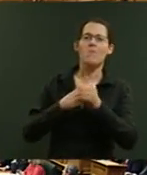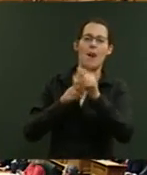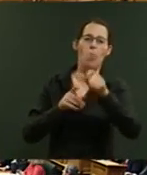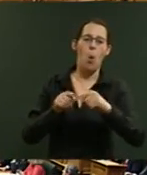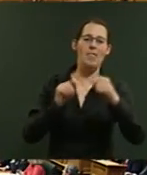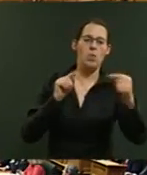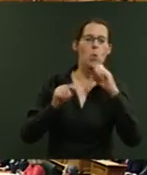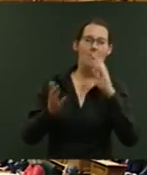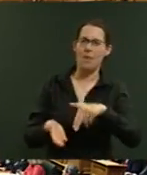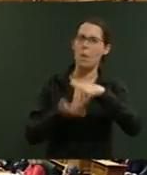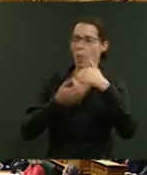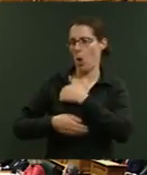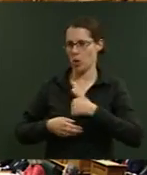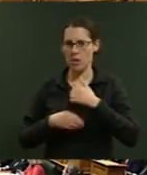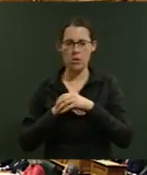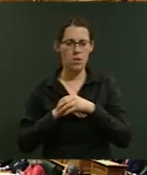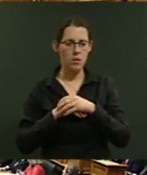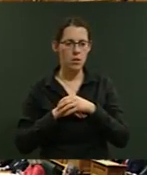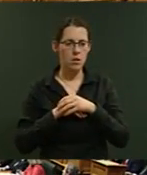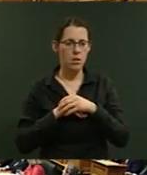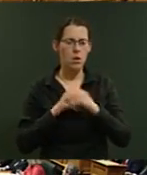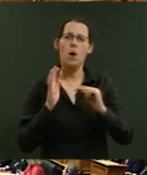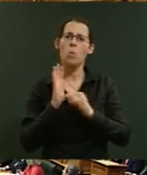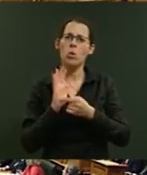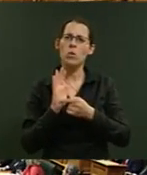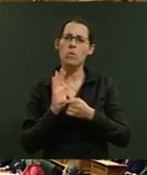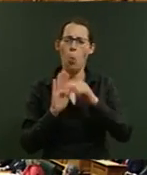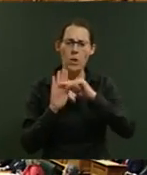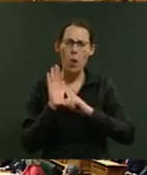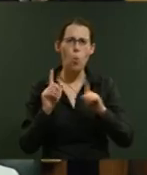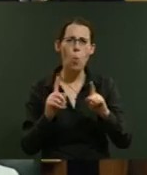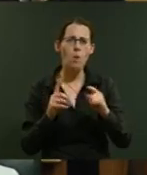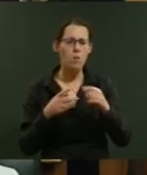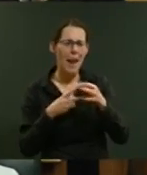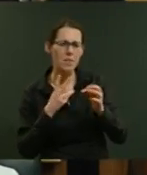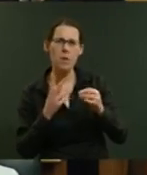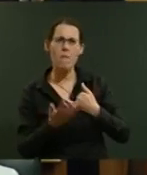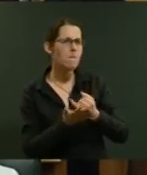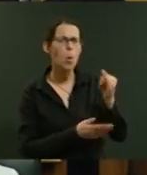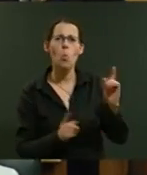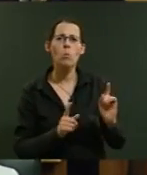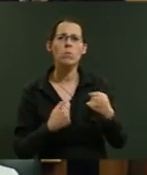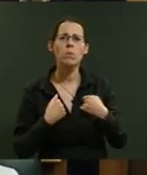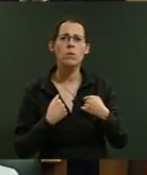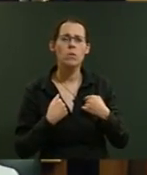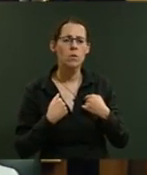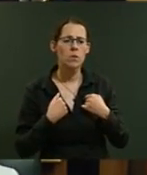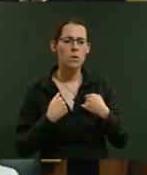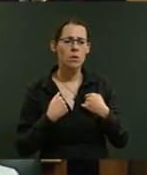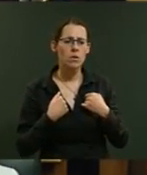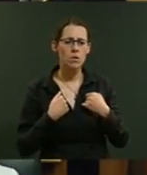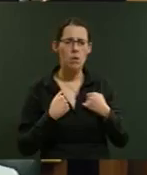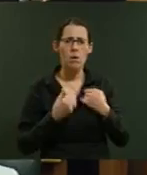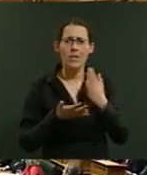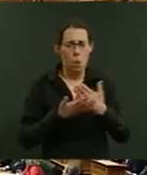I withdraw and apologise. Point of order, what was the aspect that offended the rulings of the Speaker? I genuinely would like to learn.